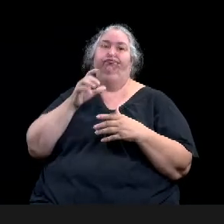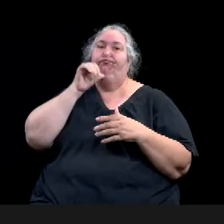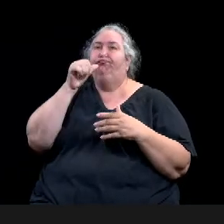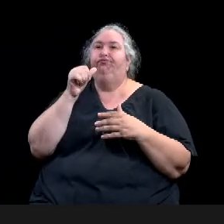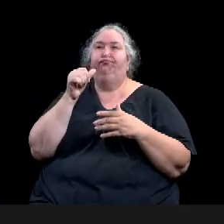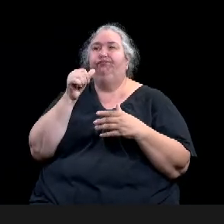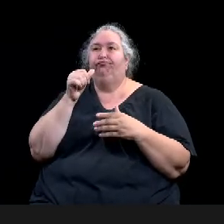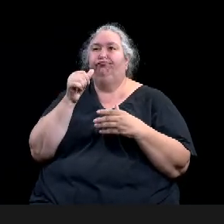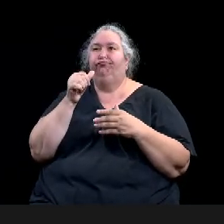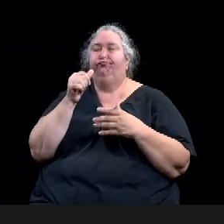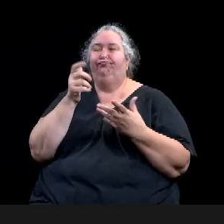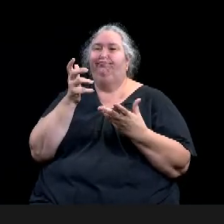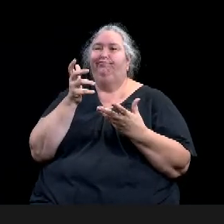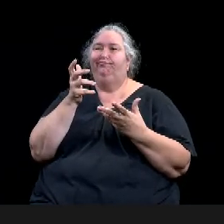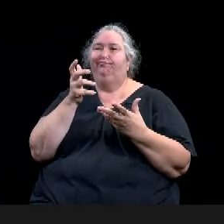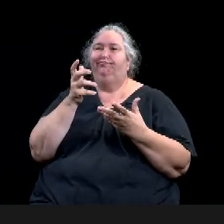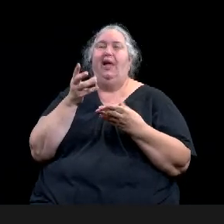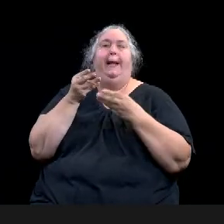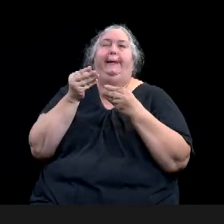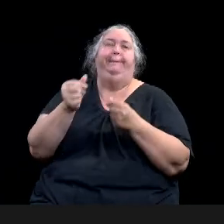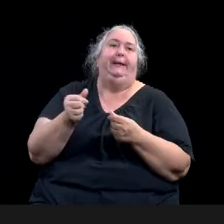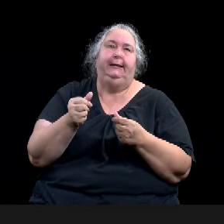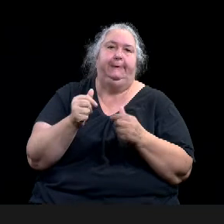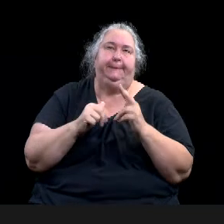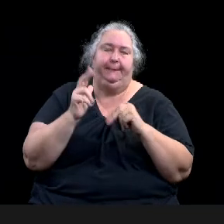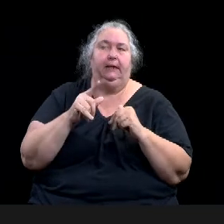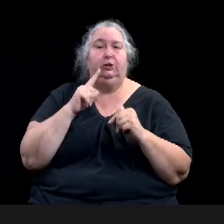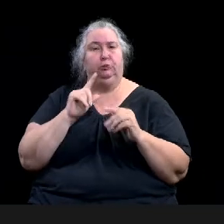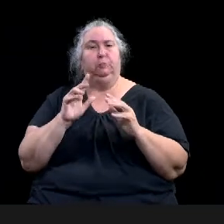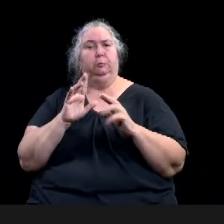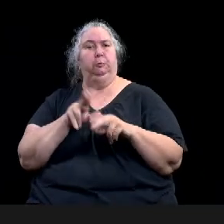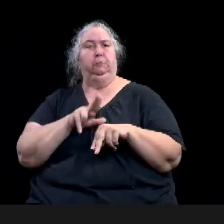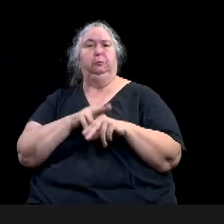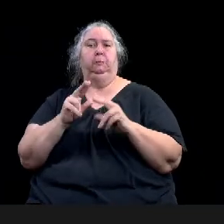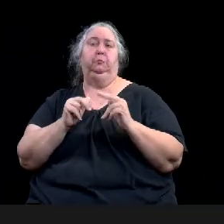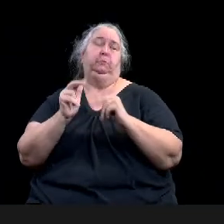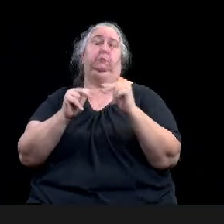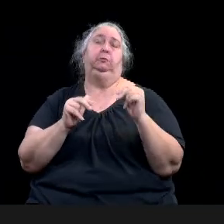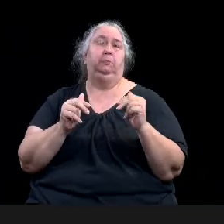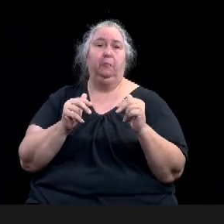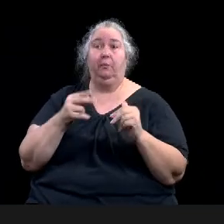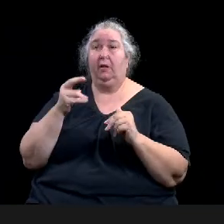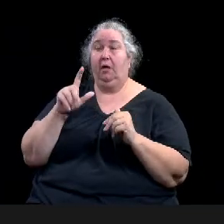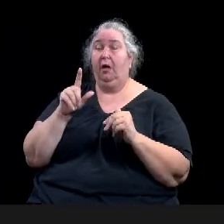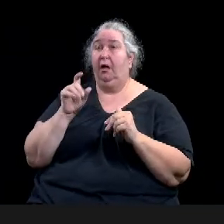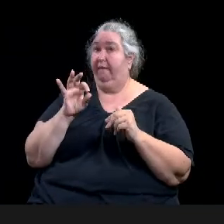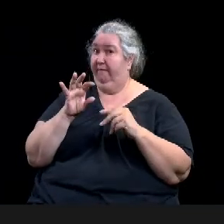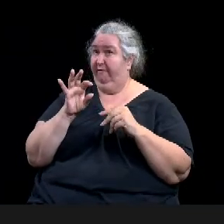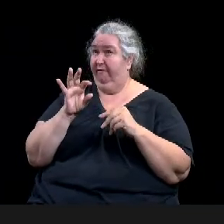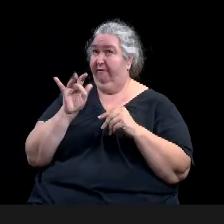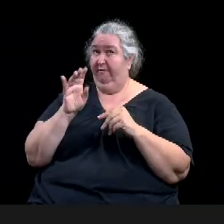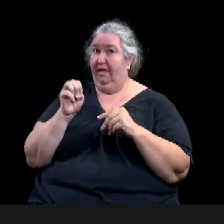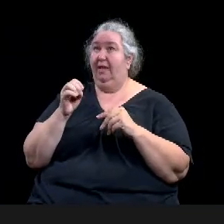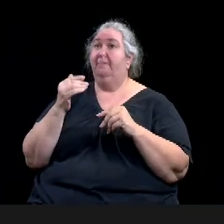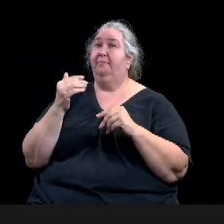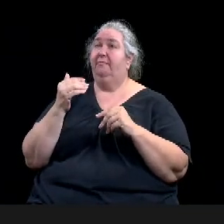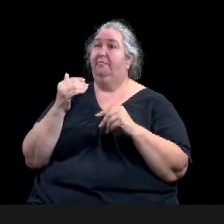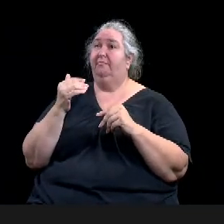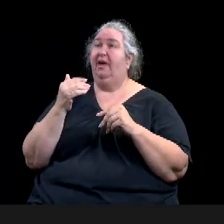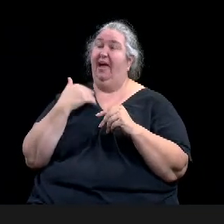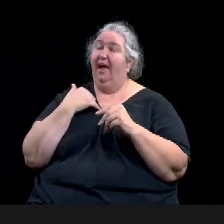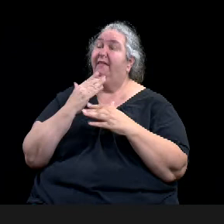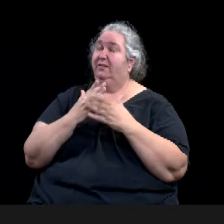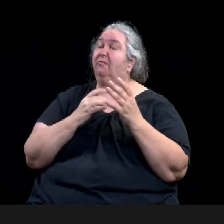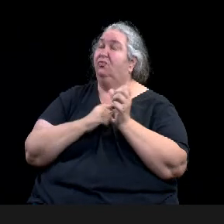structural and building system issues. However, there were $500,000 in TIF funds contributed